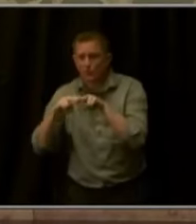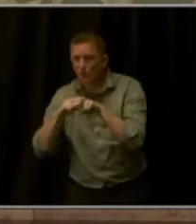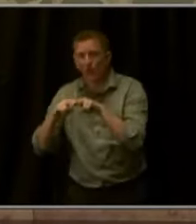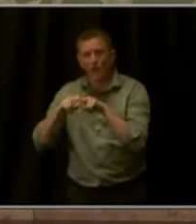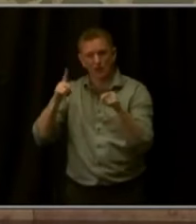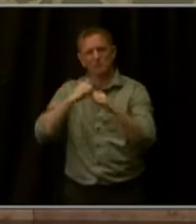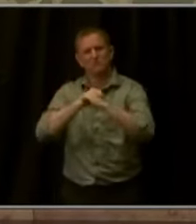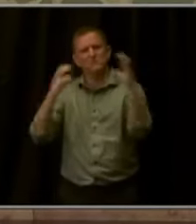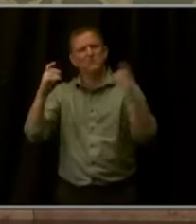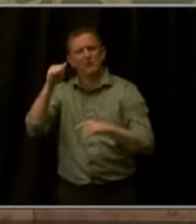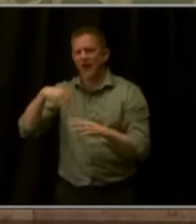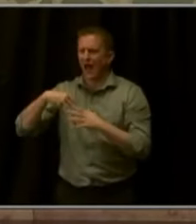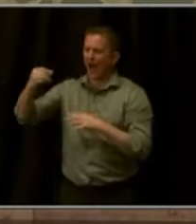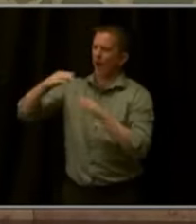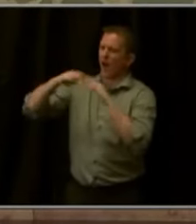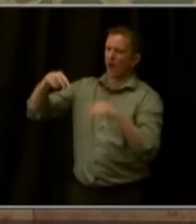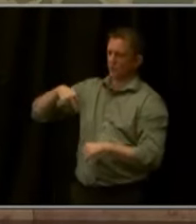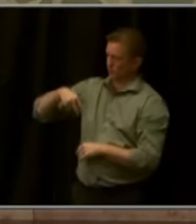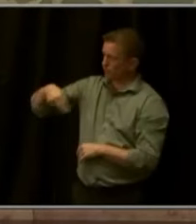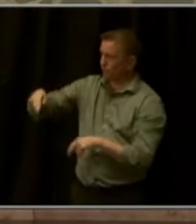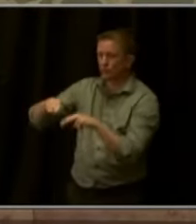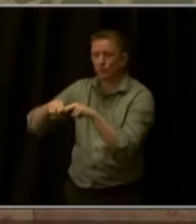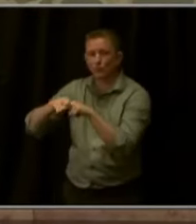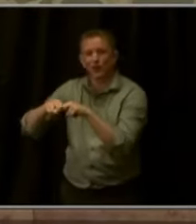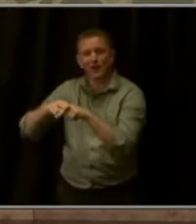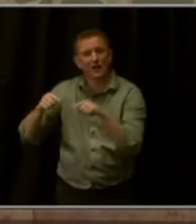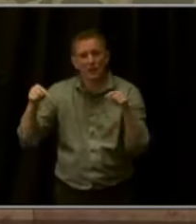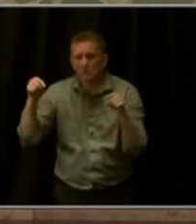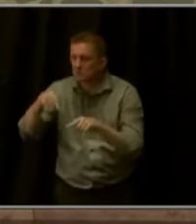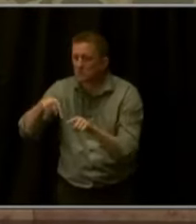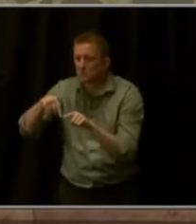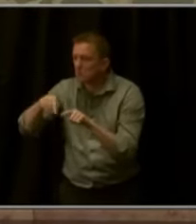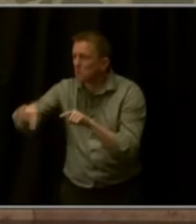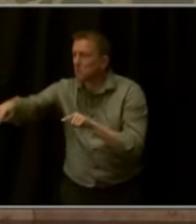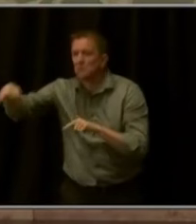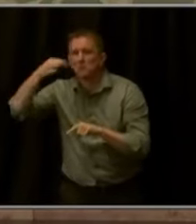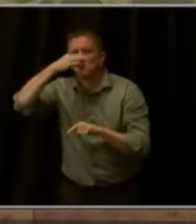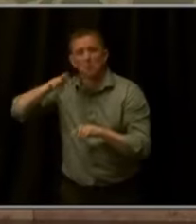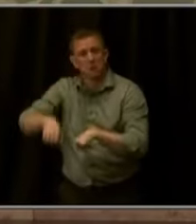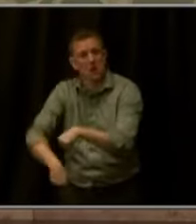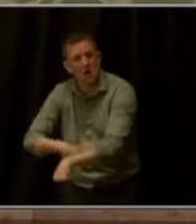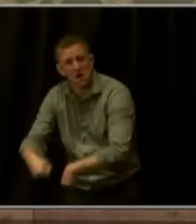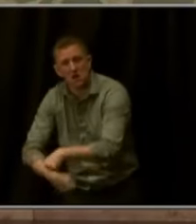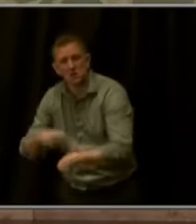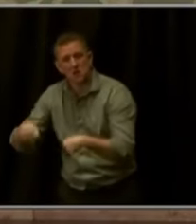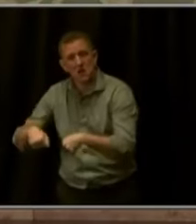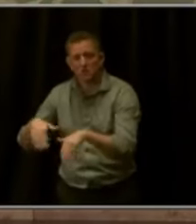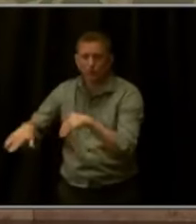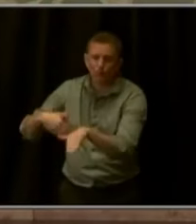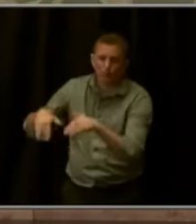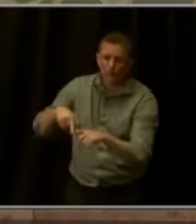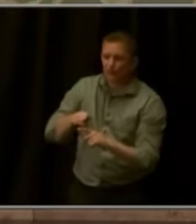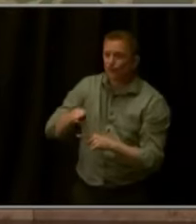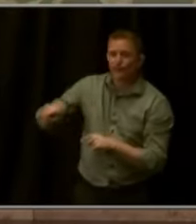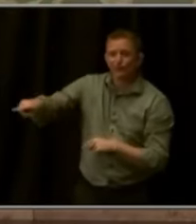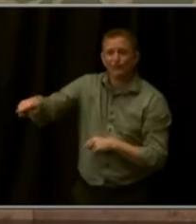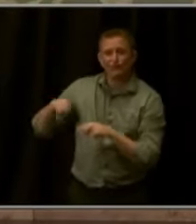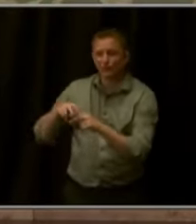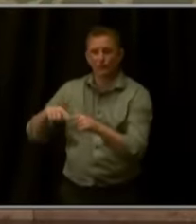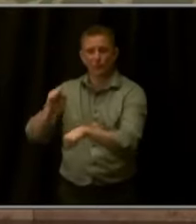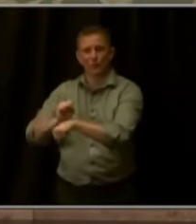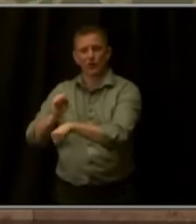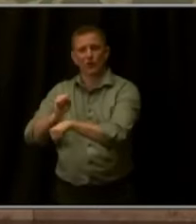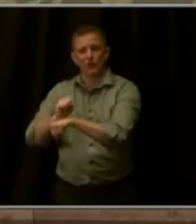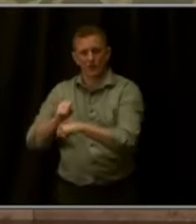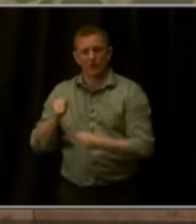train stop or bus station just a few blocks away. Maybe you walk or ride your bike. From there, you ride to work. And I know some of you do this.